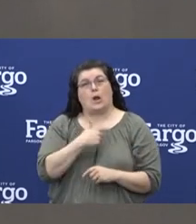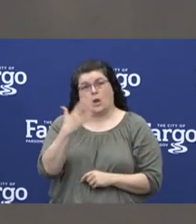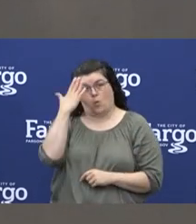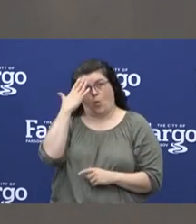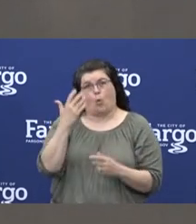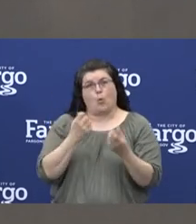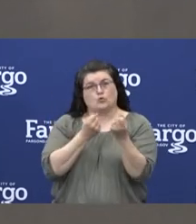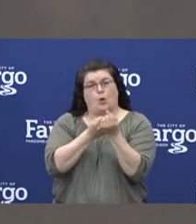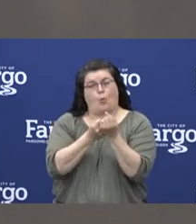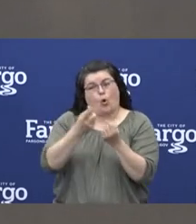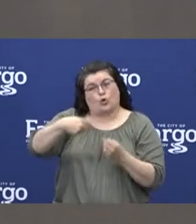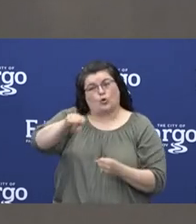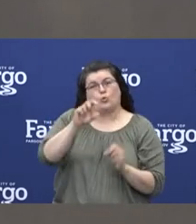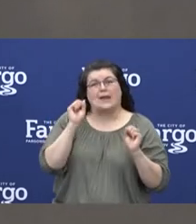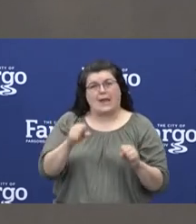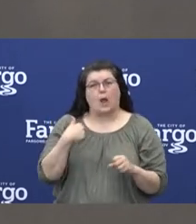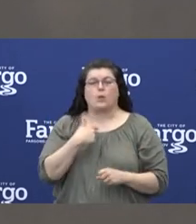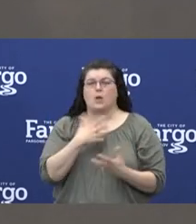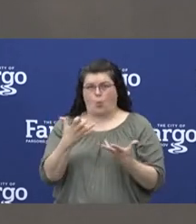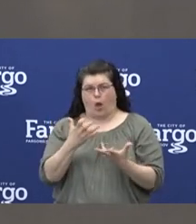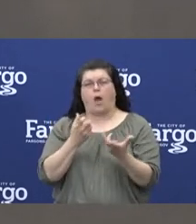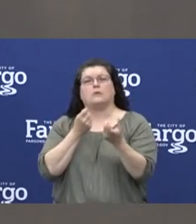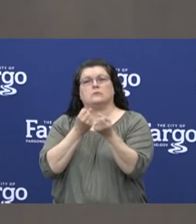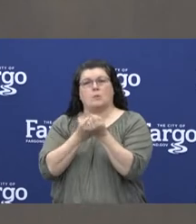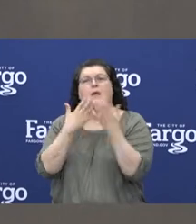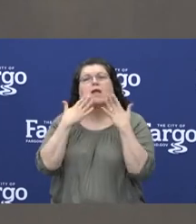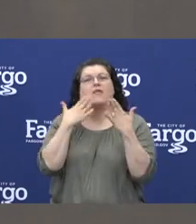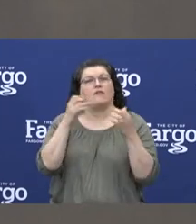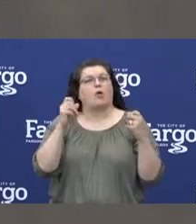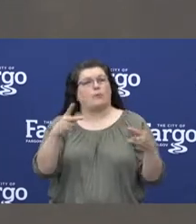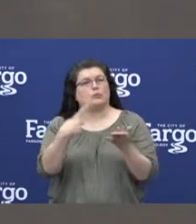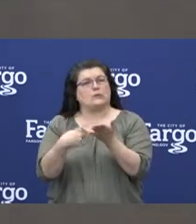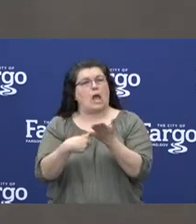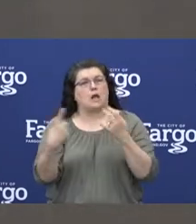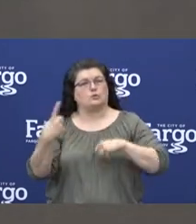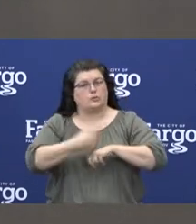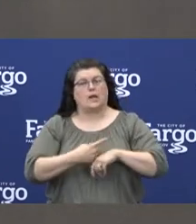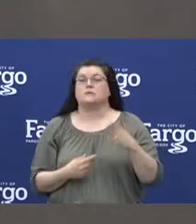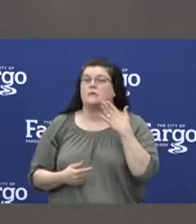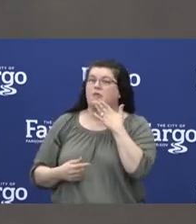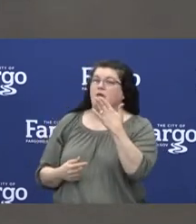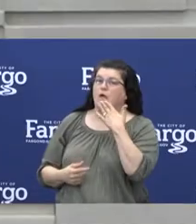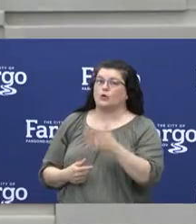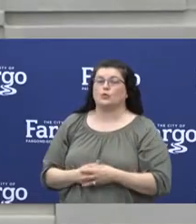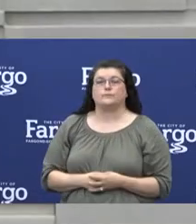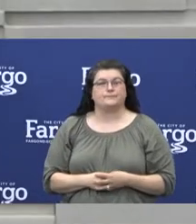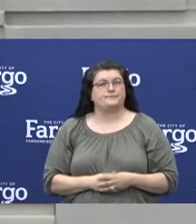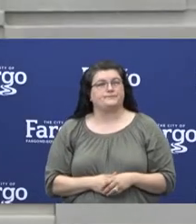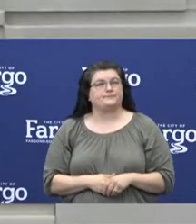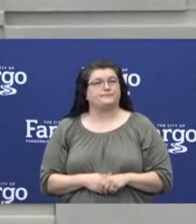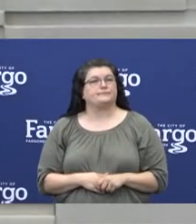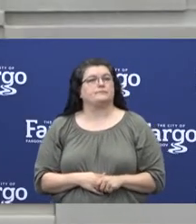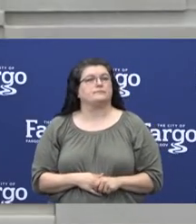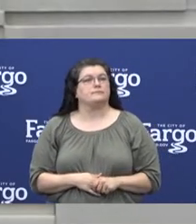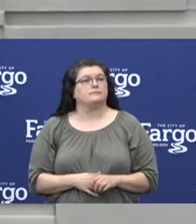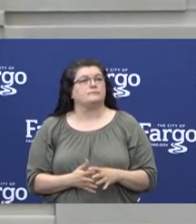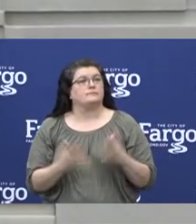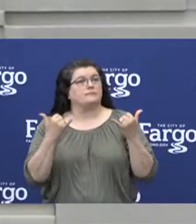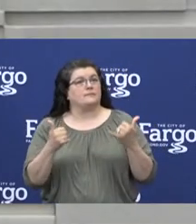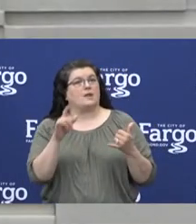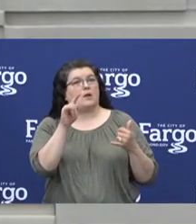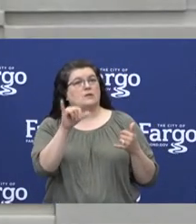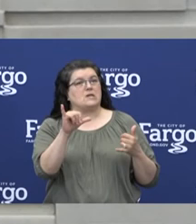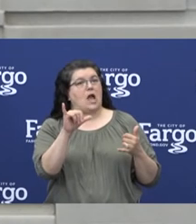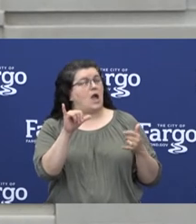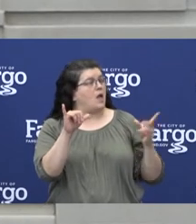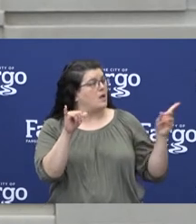we can. We want to be advocates for you and thank you for the opportunity to speak today. Thank you very much, Derek. We'll now go to Ty Philly.